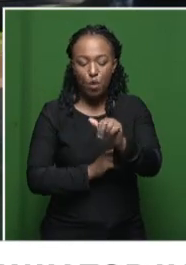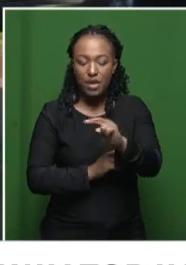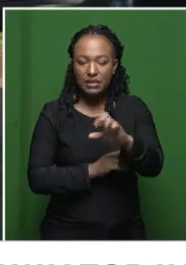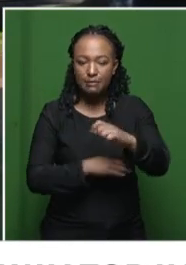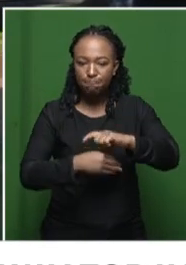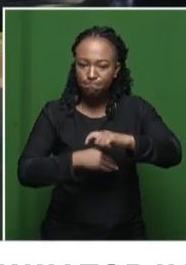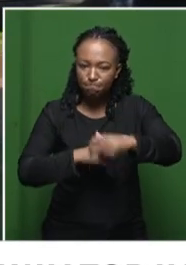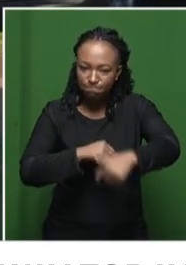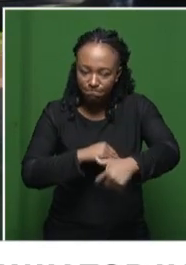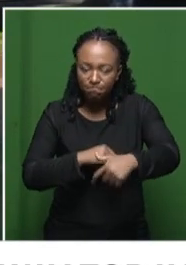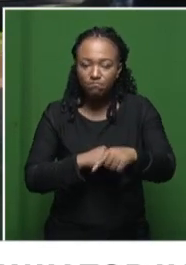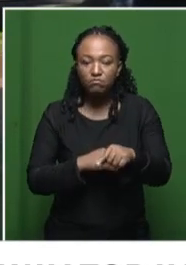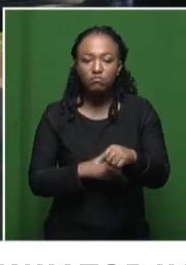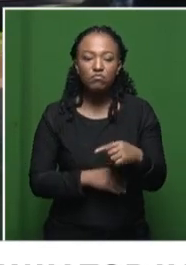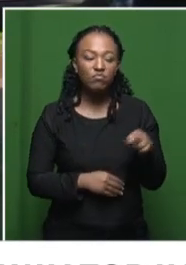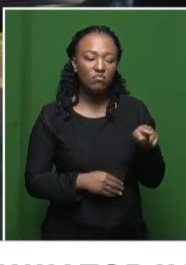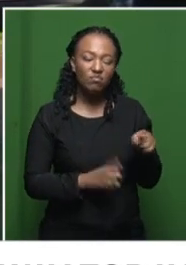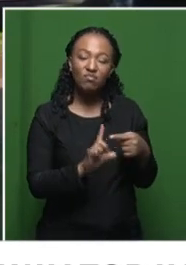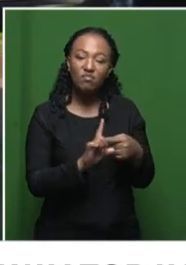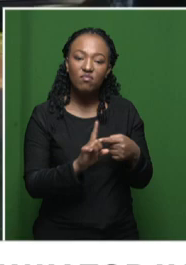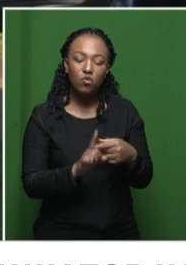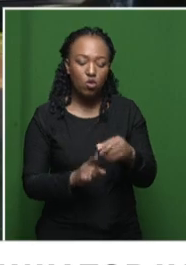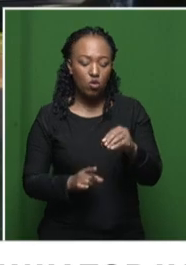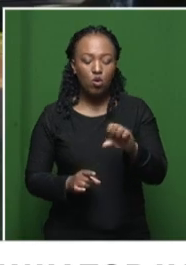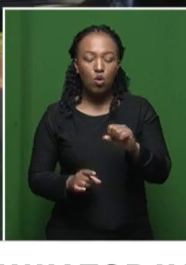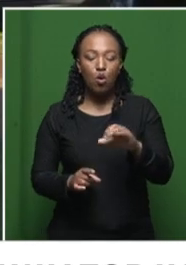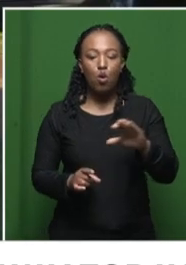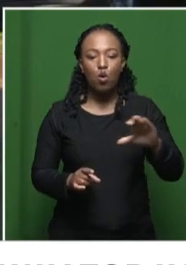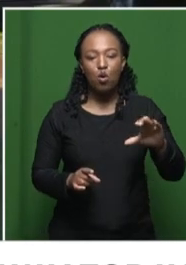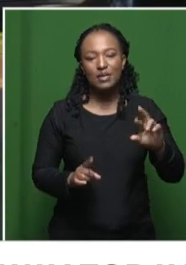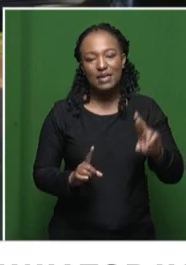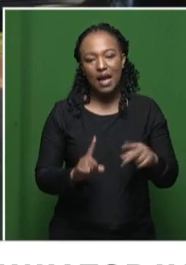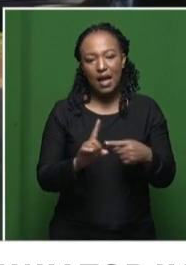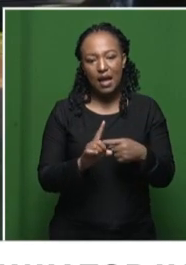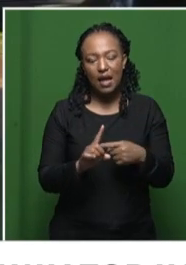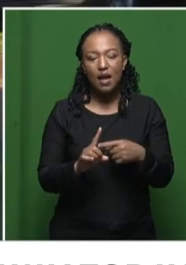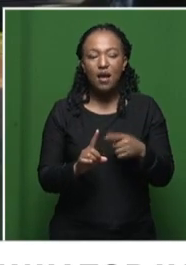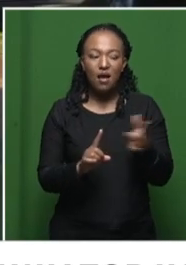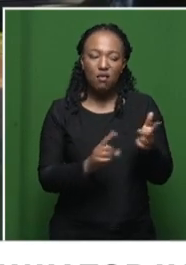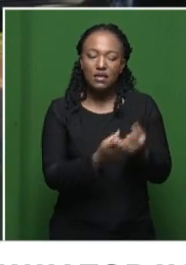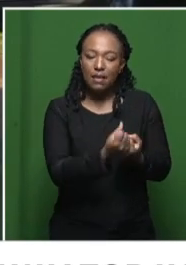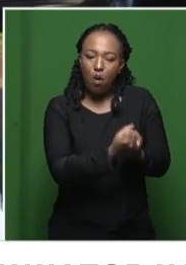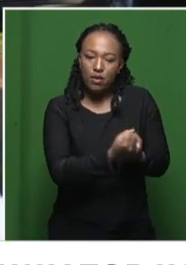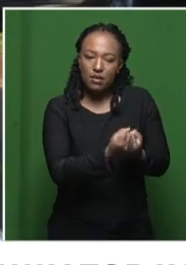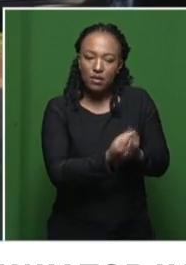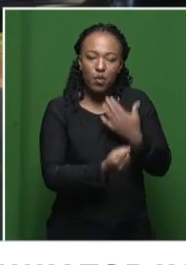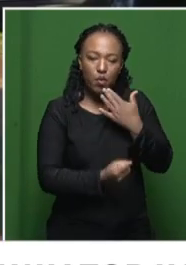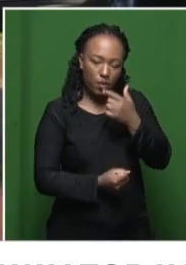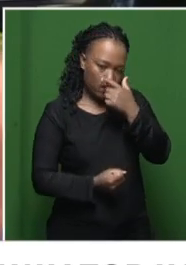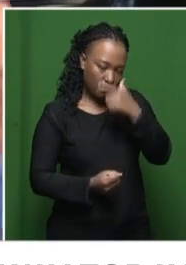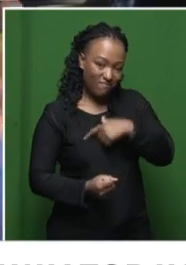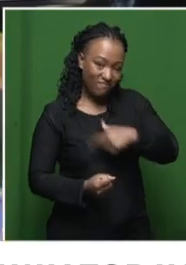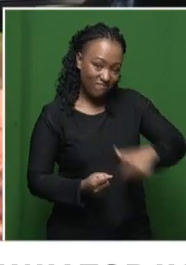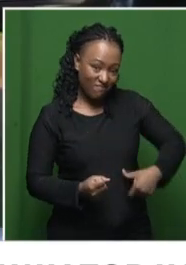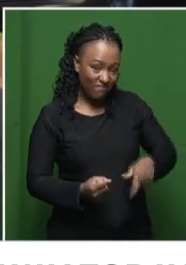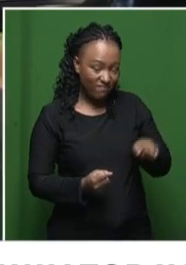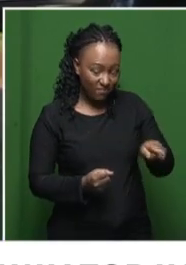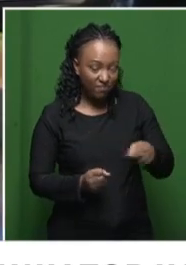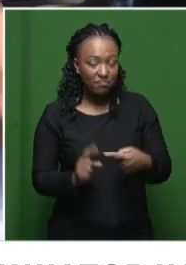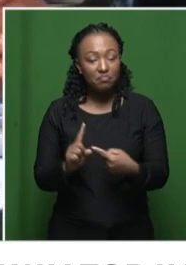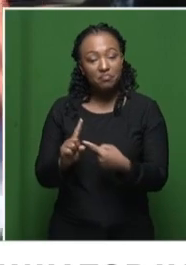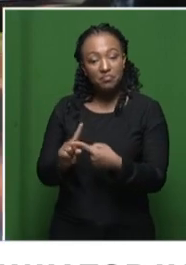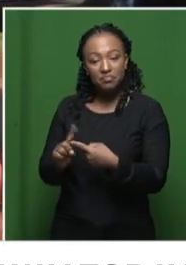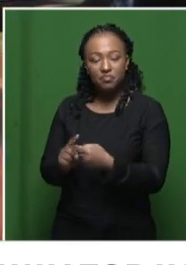province. Oscar Mabuya is seen as an ally of ANC incumbent president Cyril Ramaphosa. Baba Loma Tighezela and his